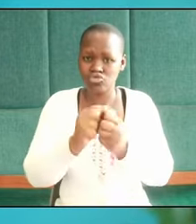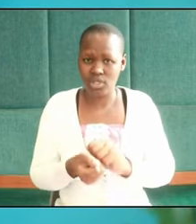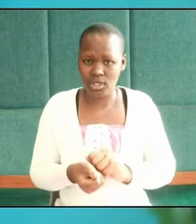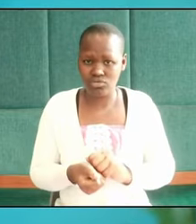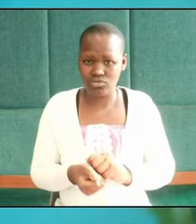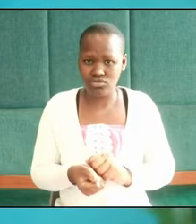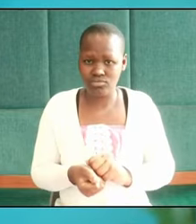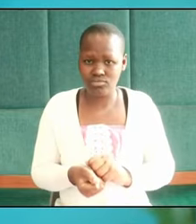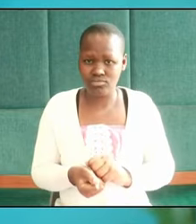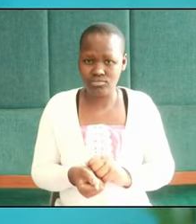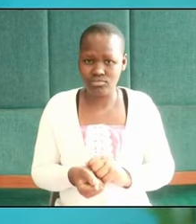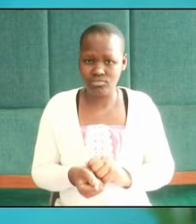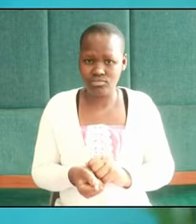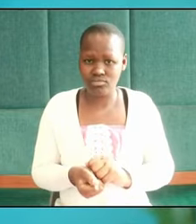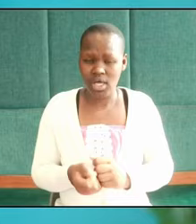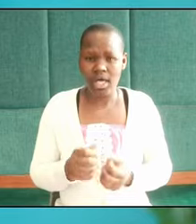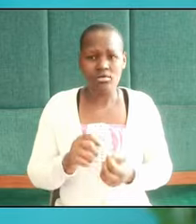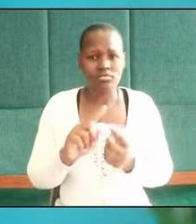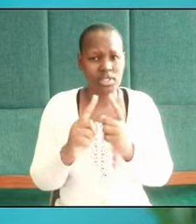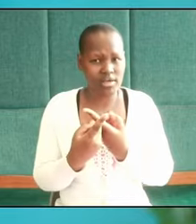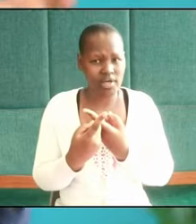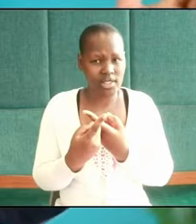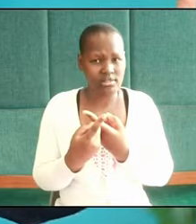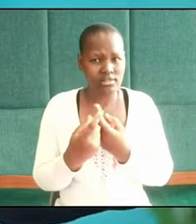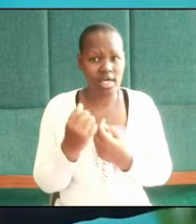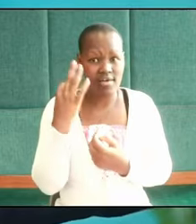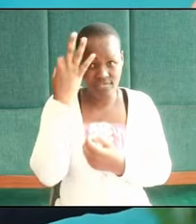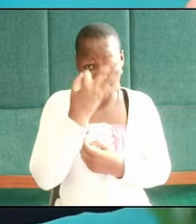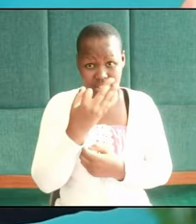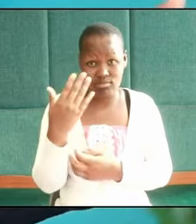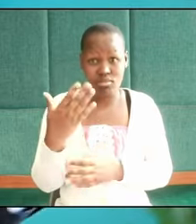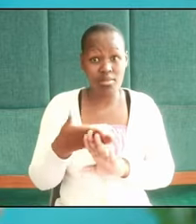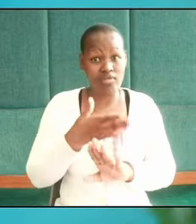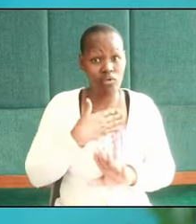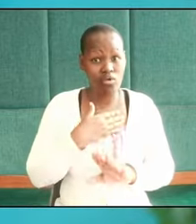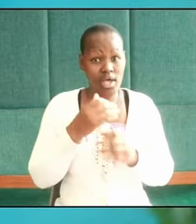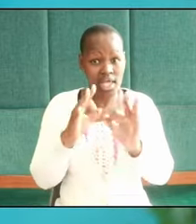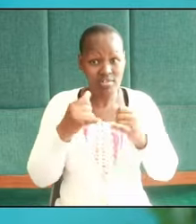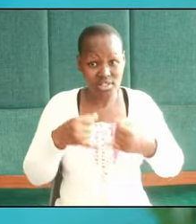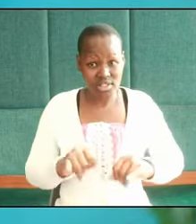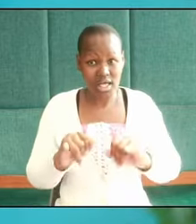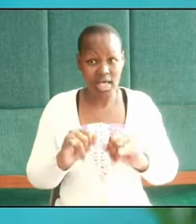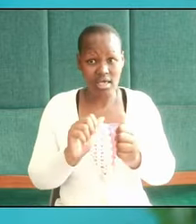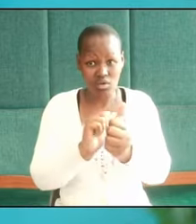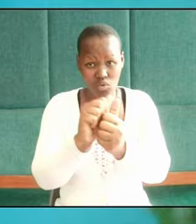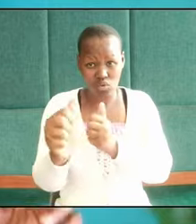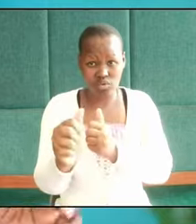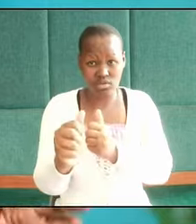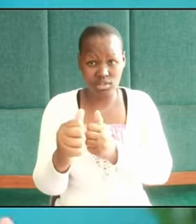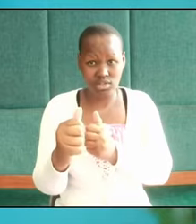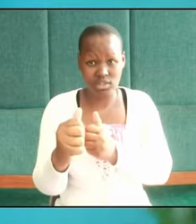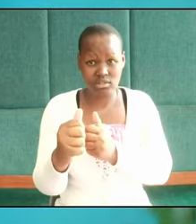your former image, if you dare cross the boundary, you are going